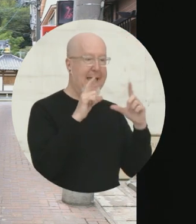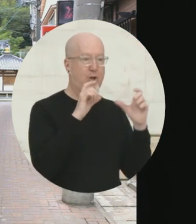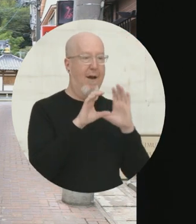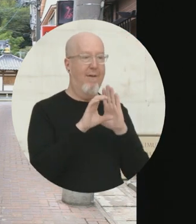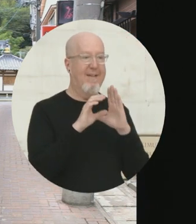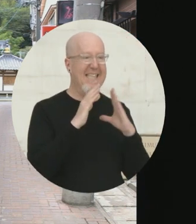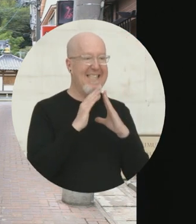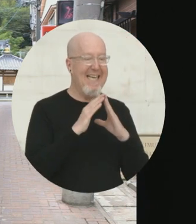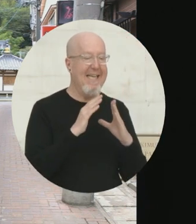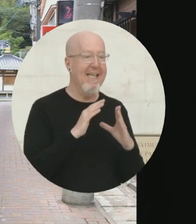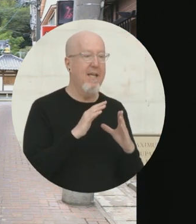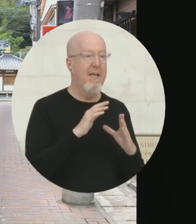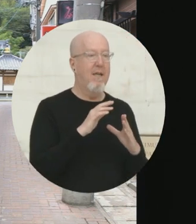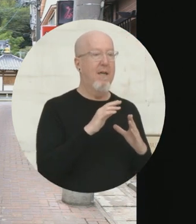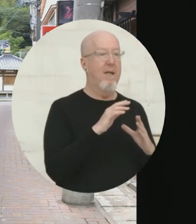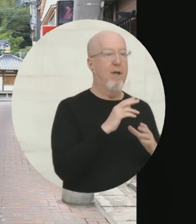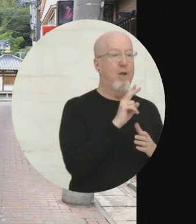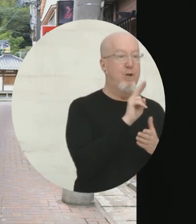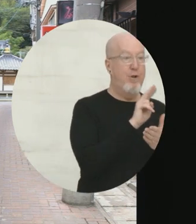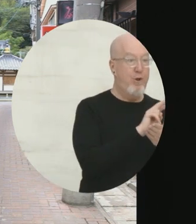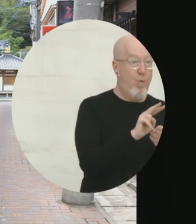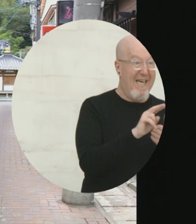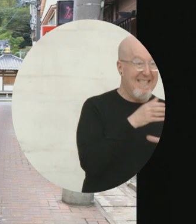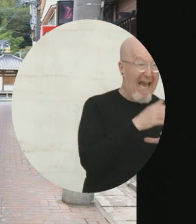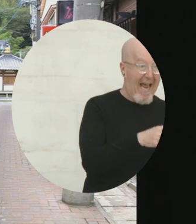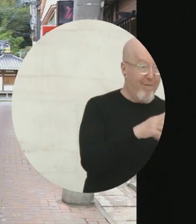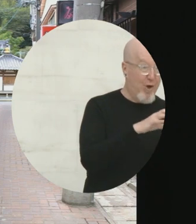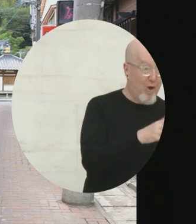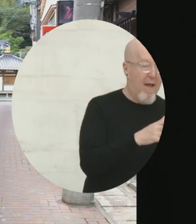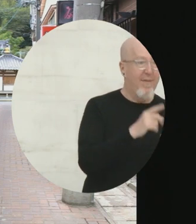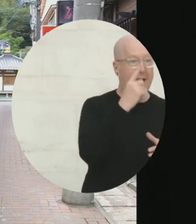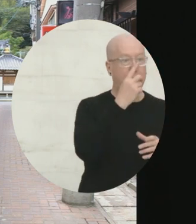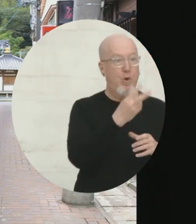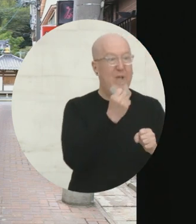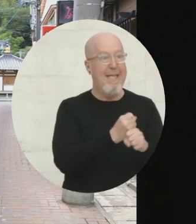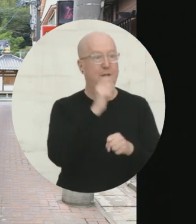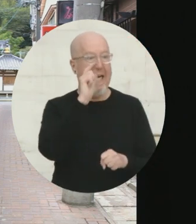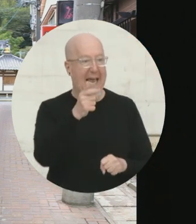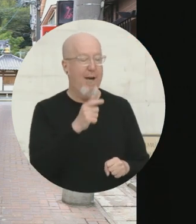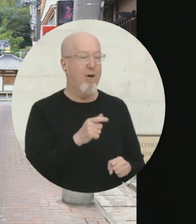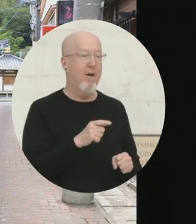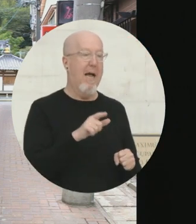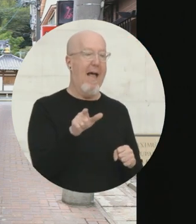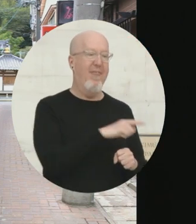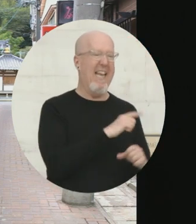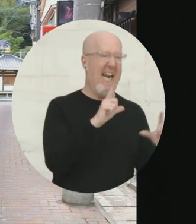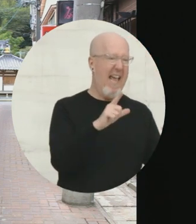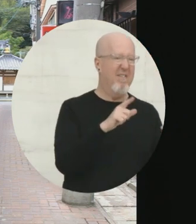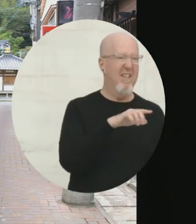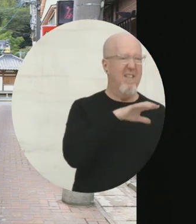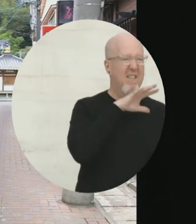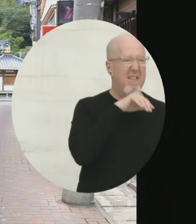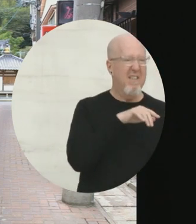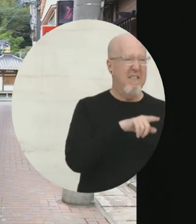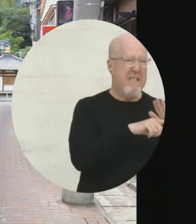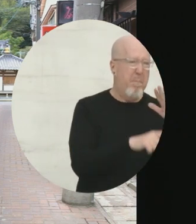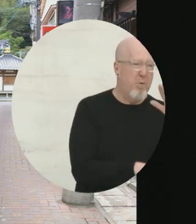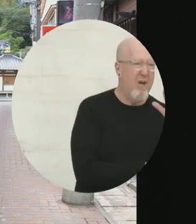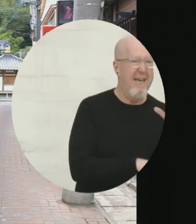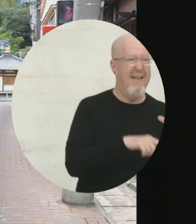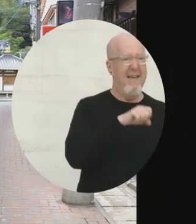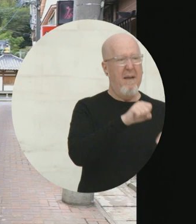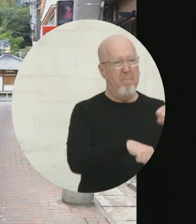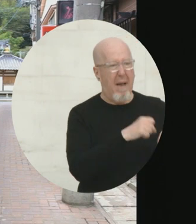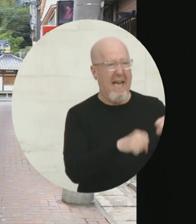taken two weeks and then two years after disaster. If you can see the image, in one there's debris, there's bicycles and